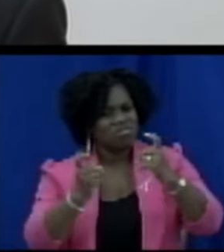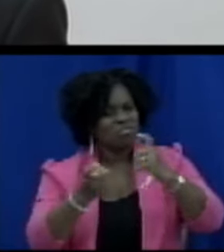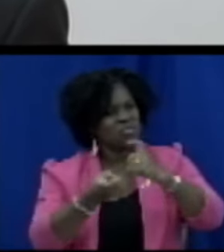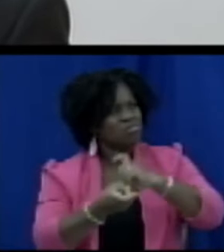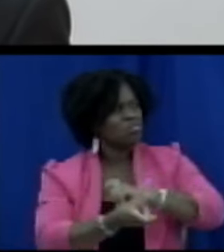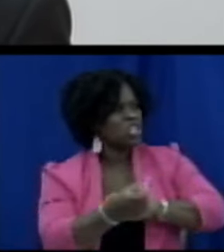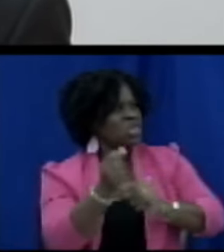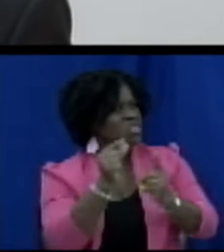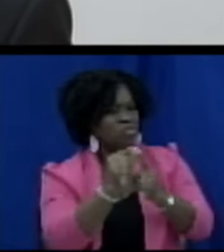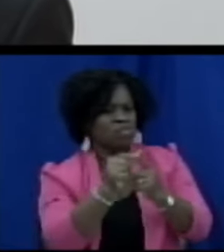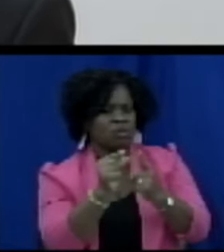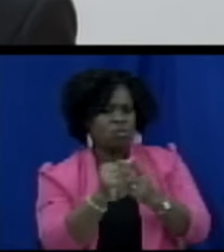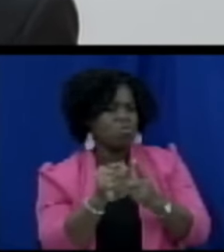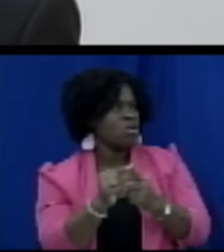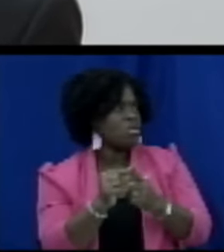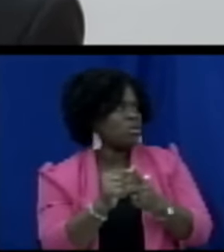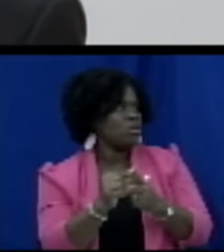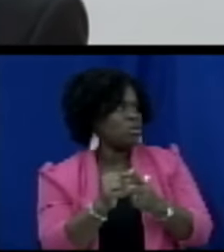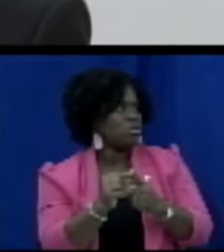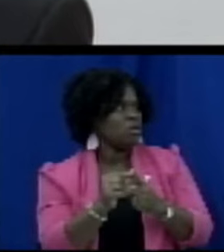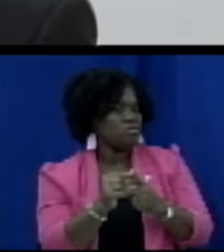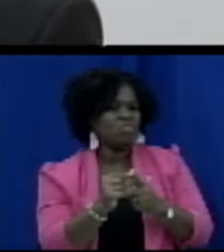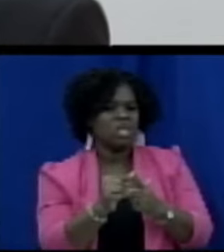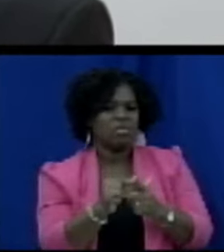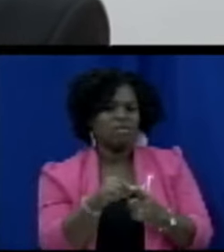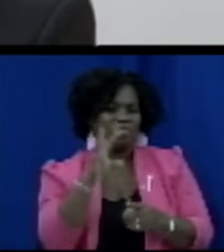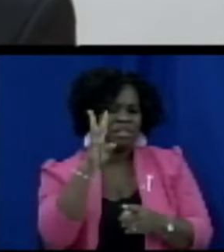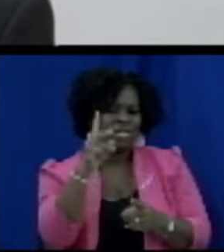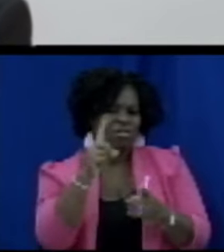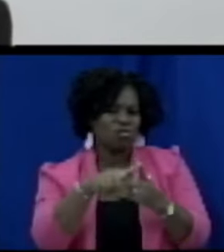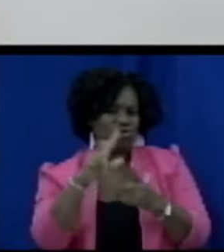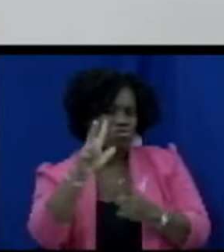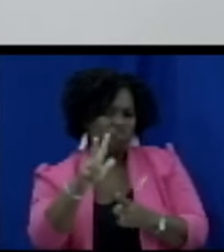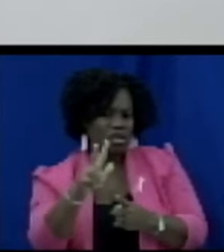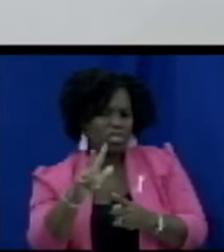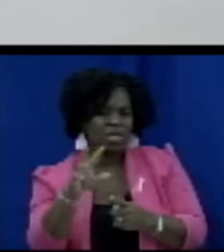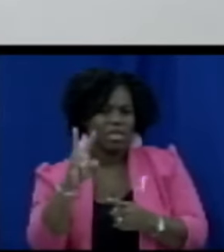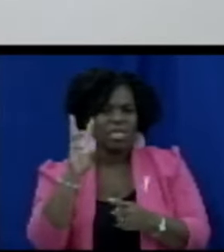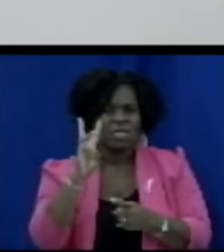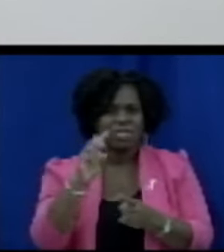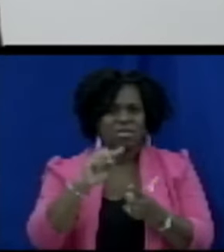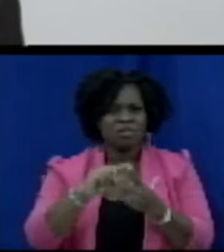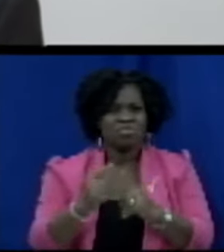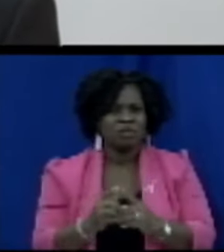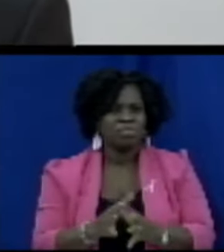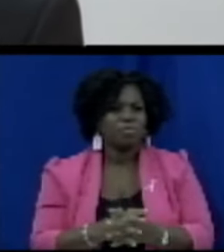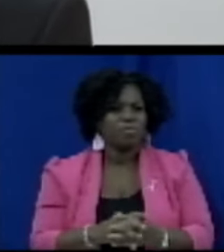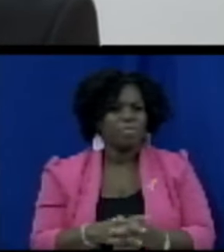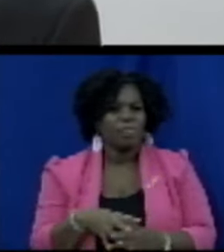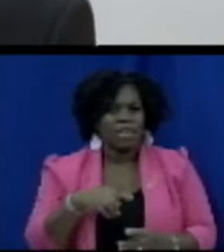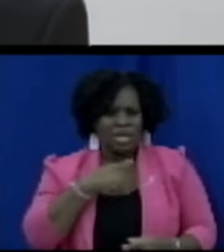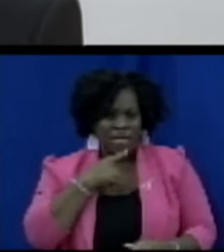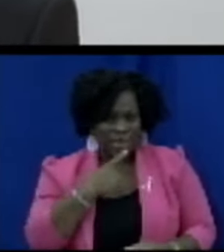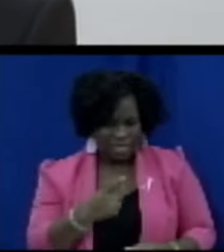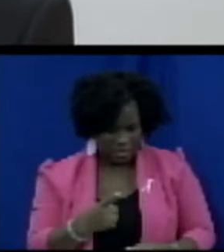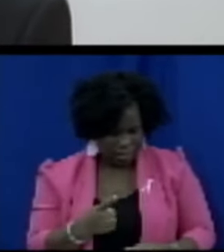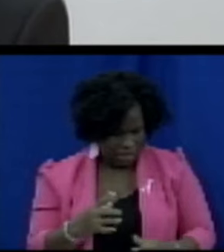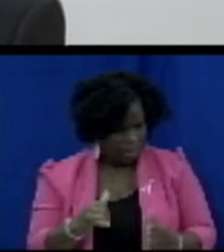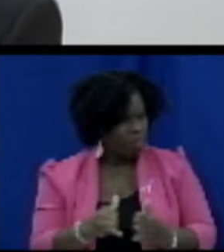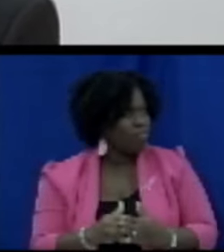6 2 3 right because really it says here in section